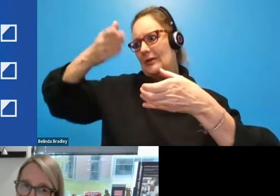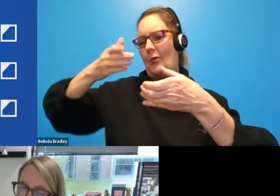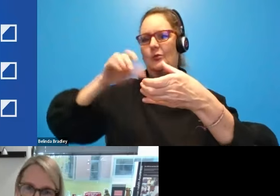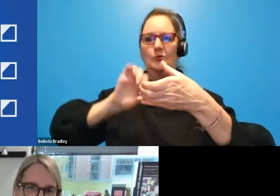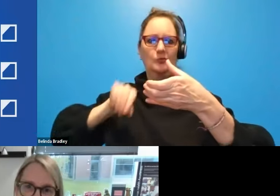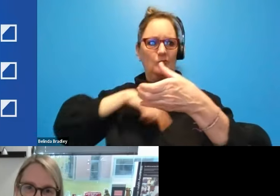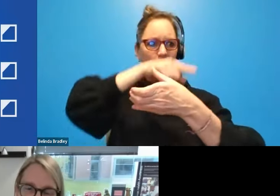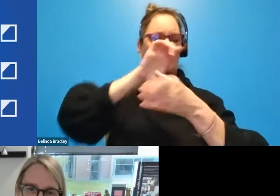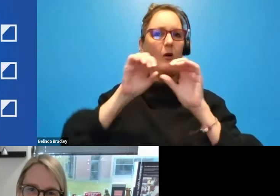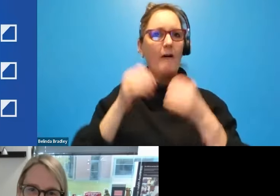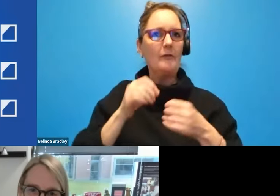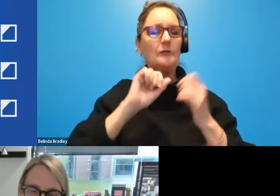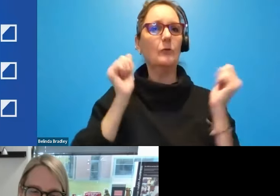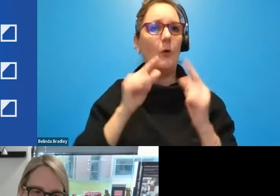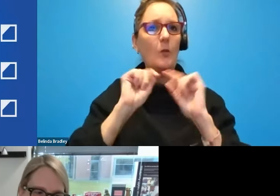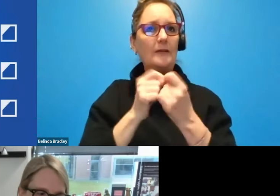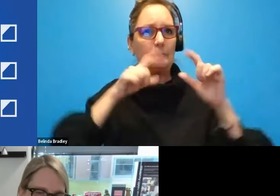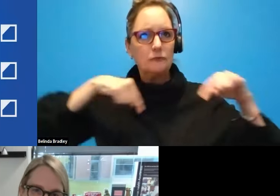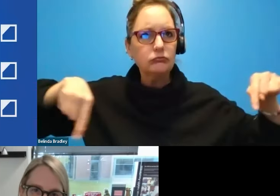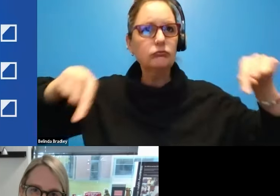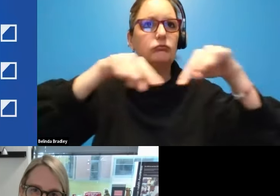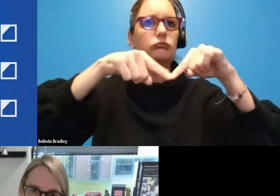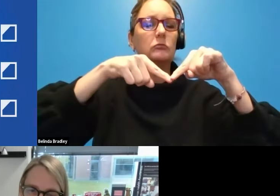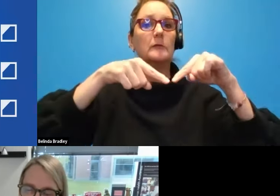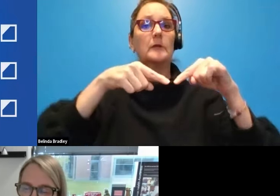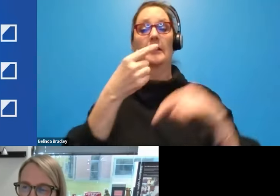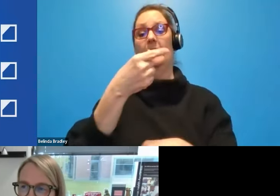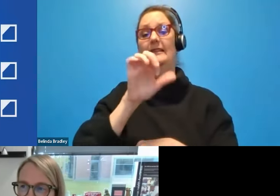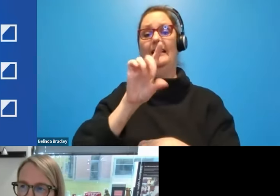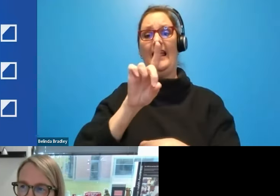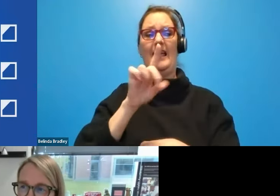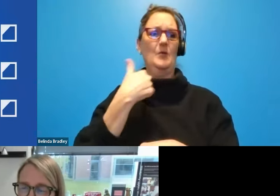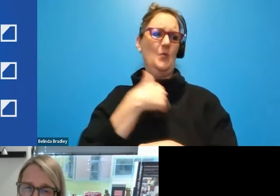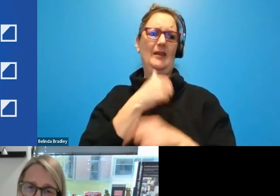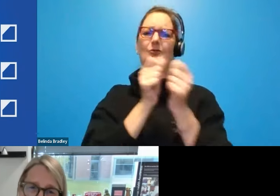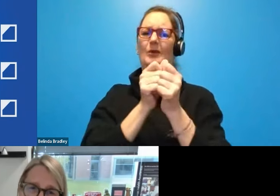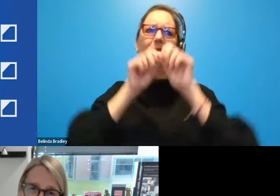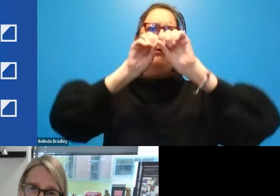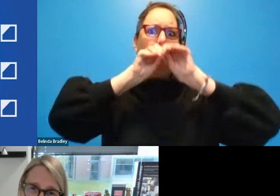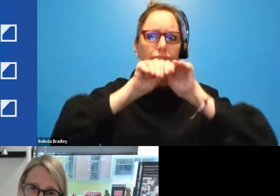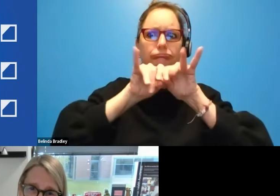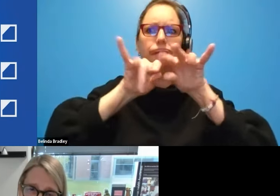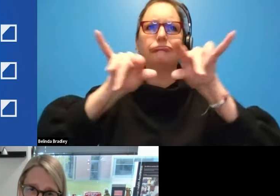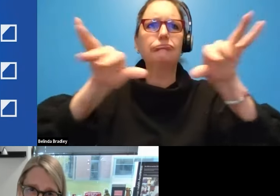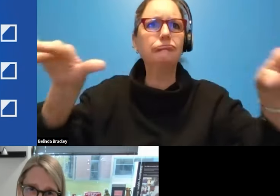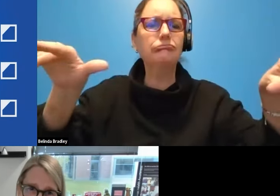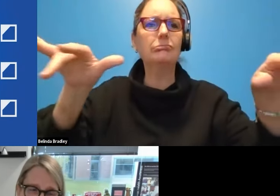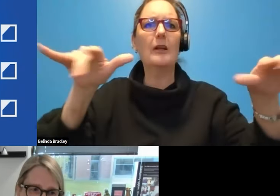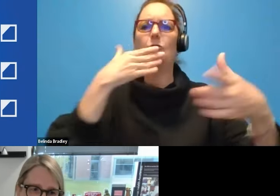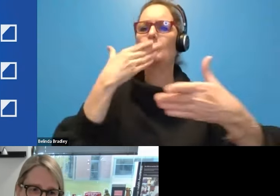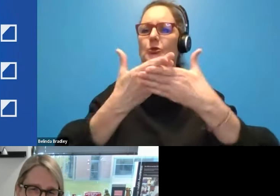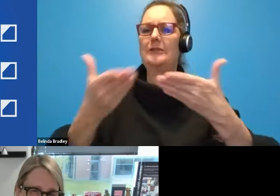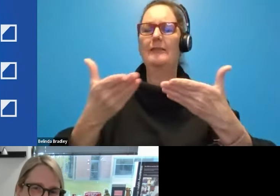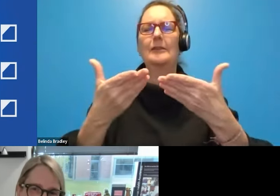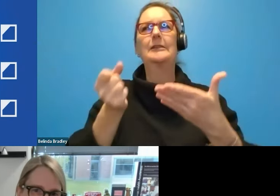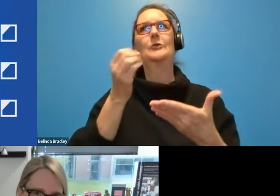on GAD, we all come together and we launch, uh, you know, bunch of good stuff. So I would say that there's some great information out